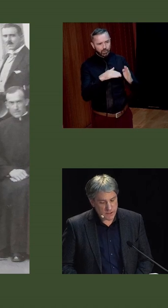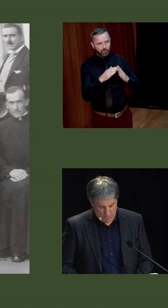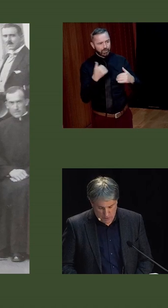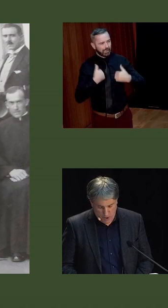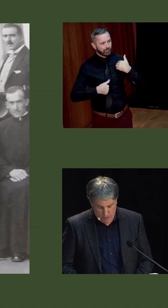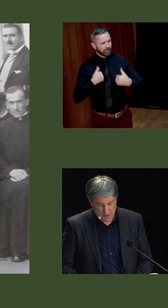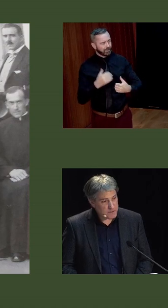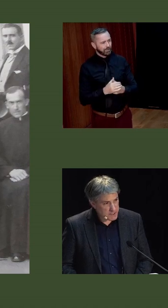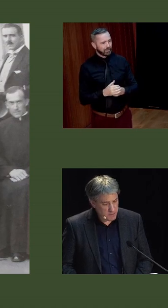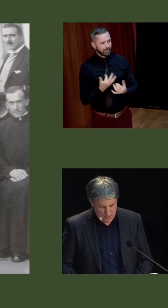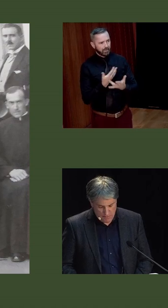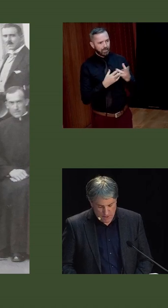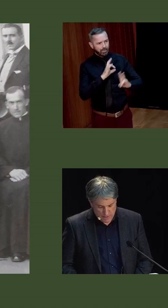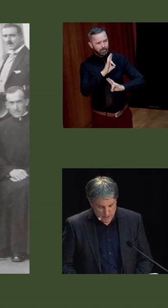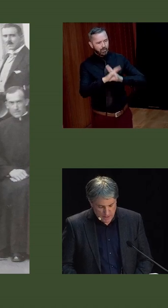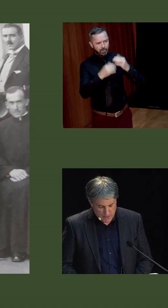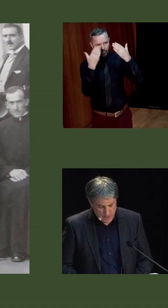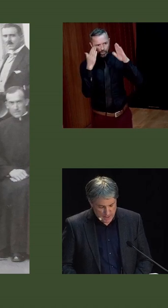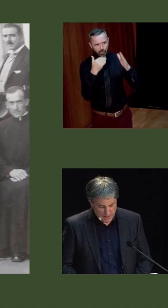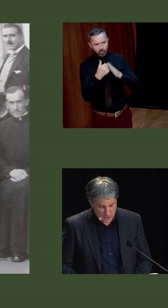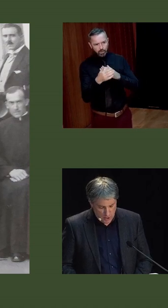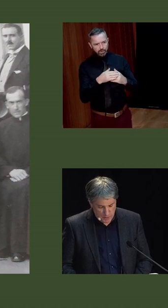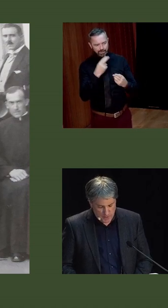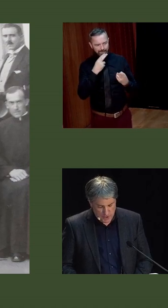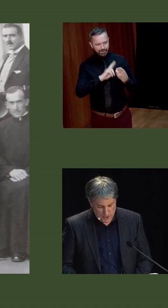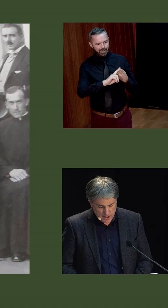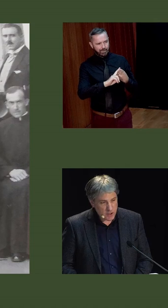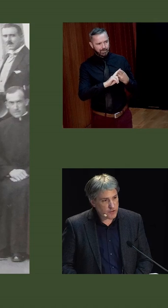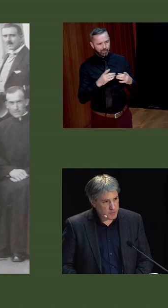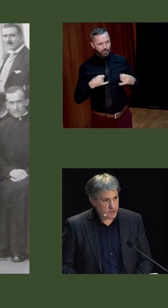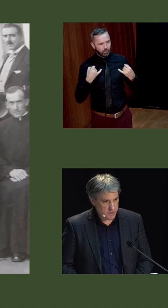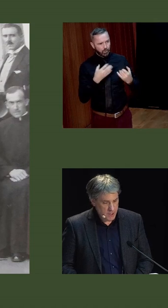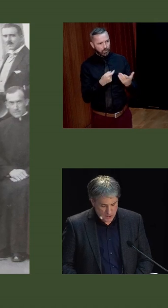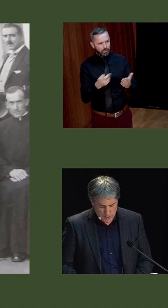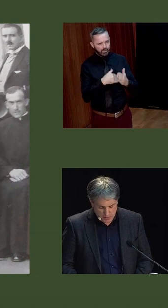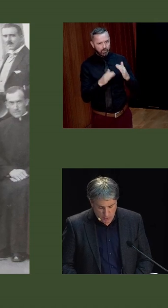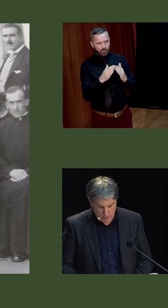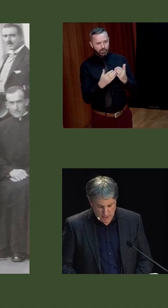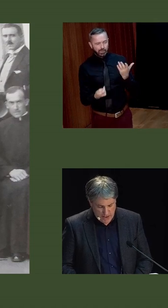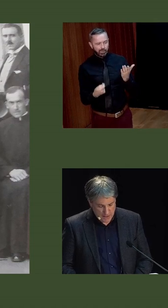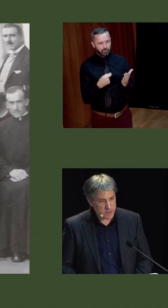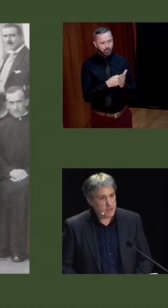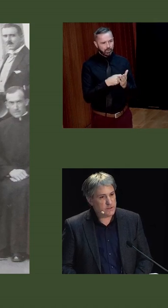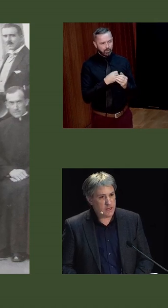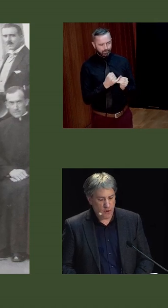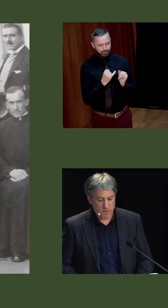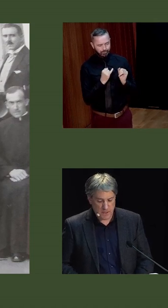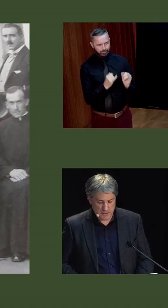As various commissions of inquiry have dismally revealed, the status enjoyed by the church contributed to deplorably